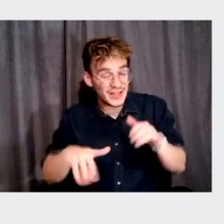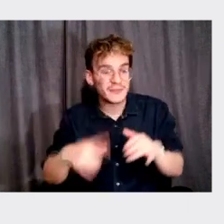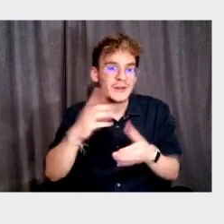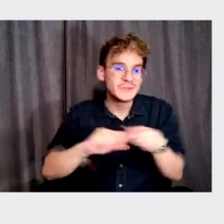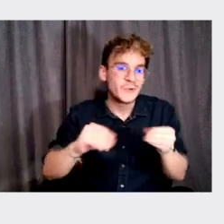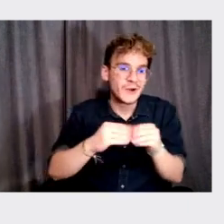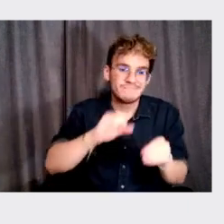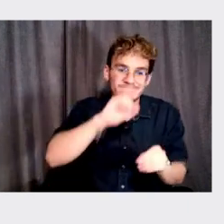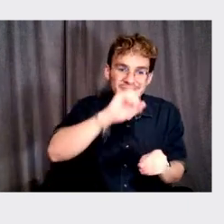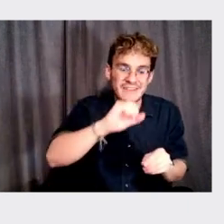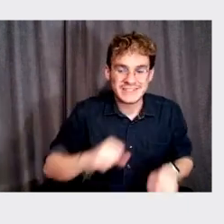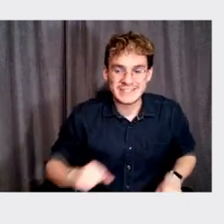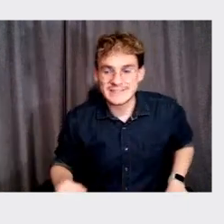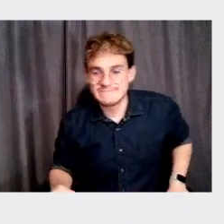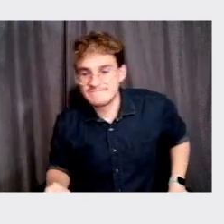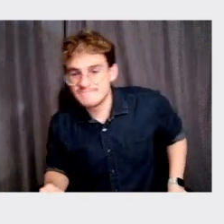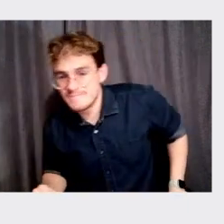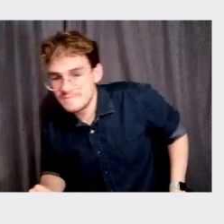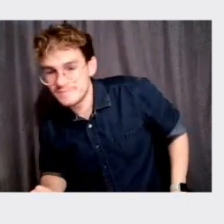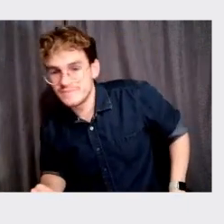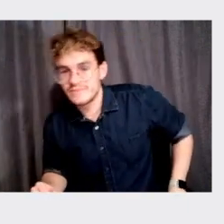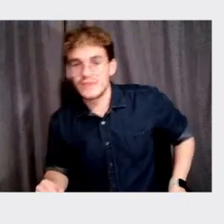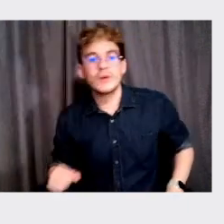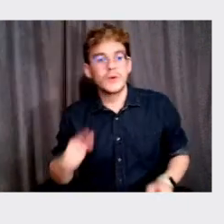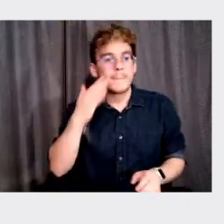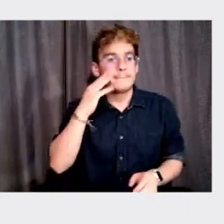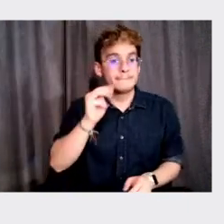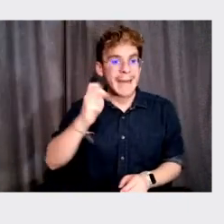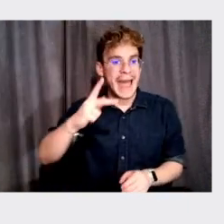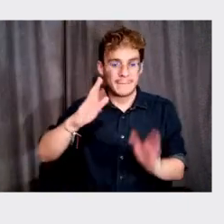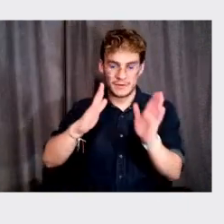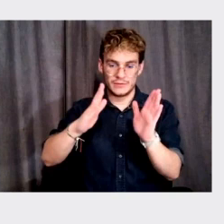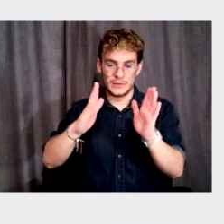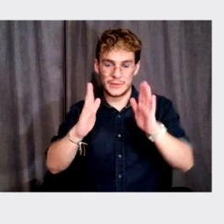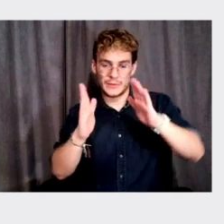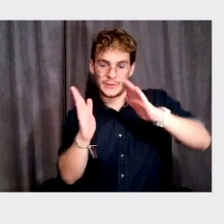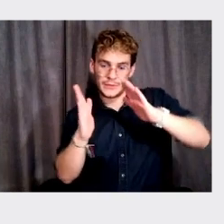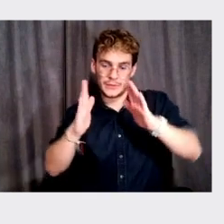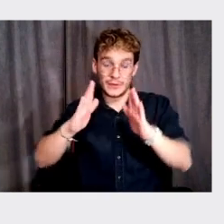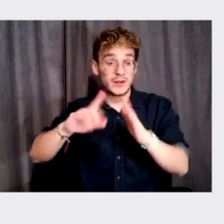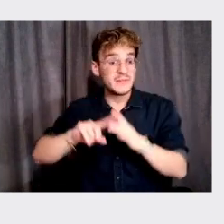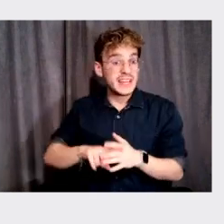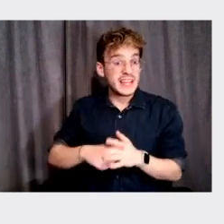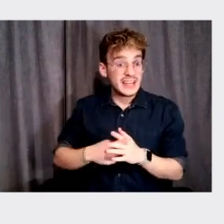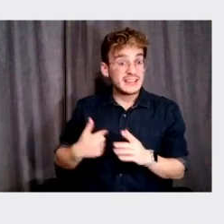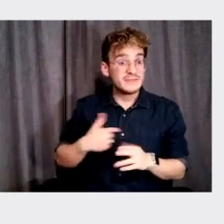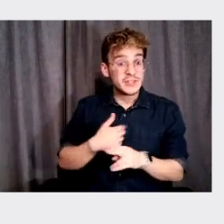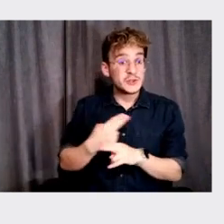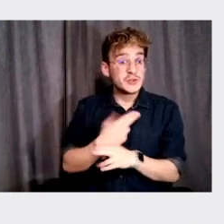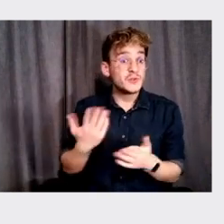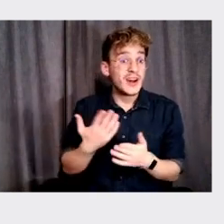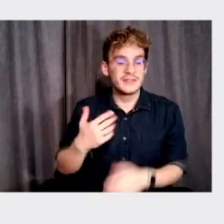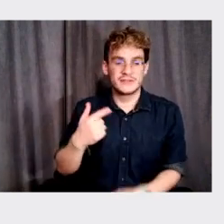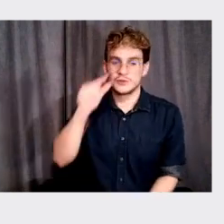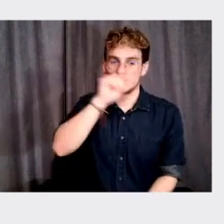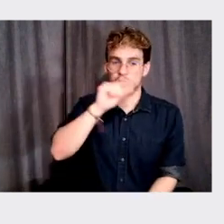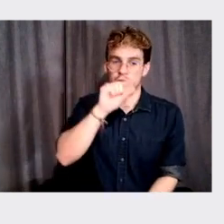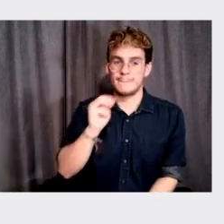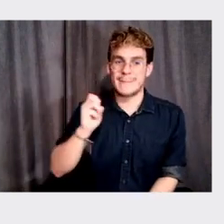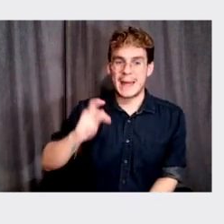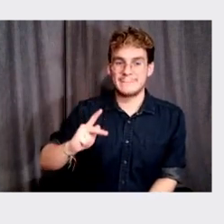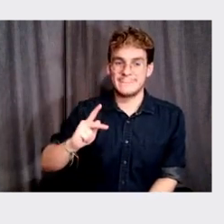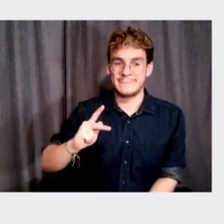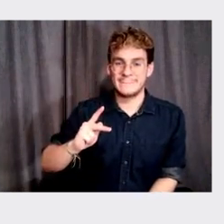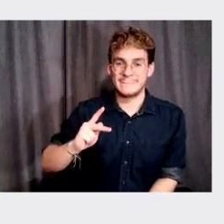love, which is the, the rotation of the, of the map. So we were using Google maps in the beginning and, and Google invests a lot of